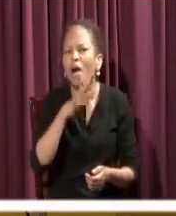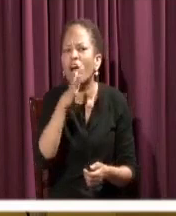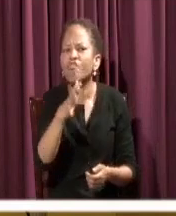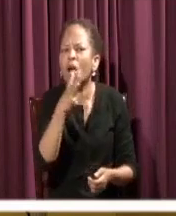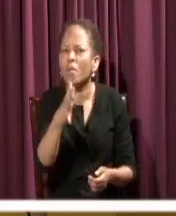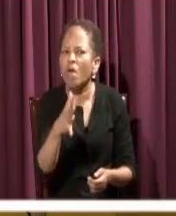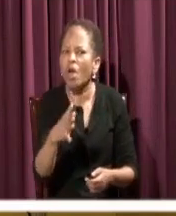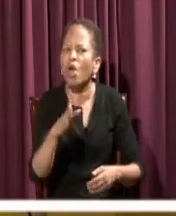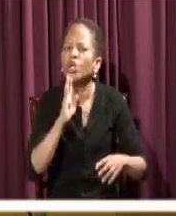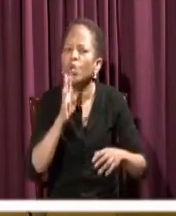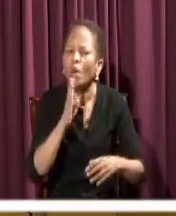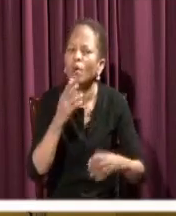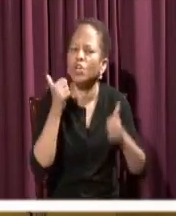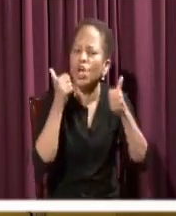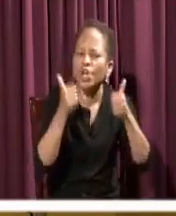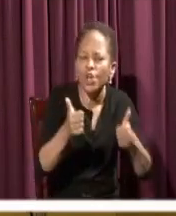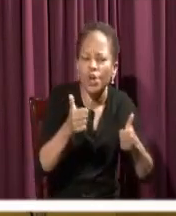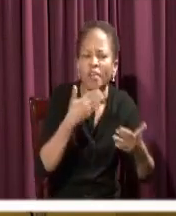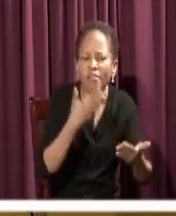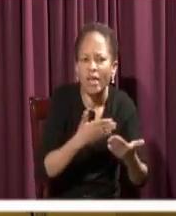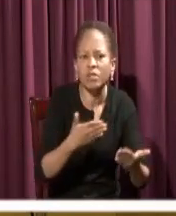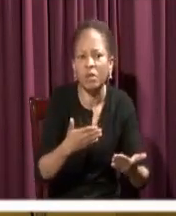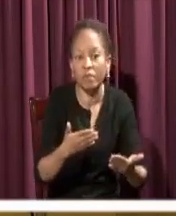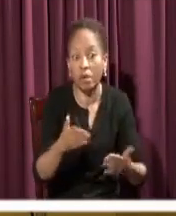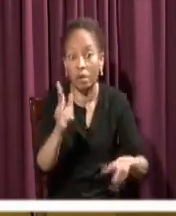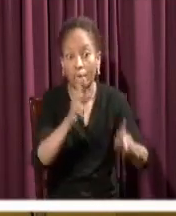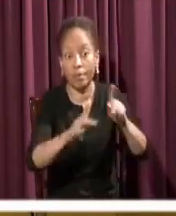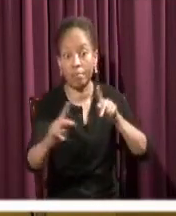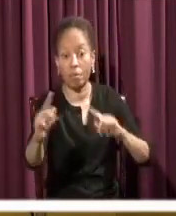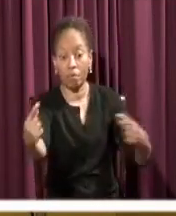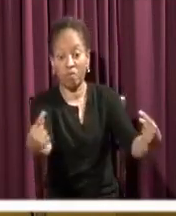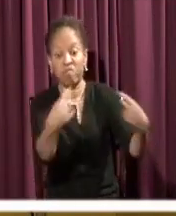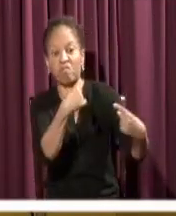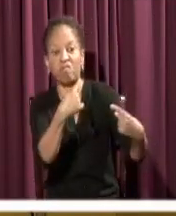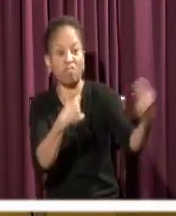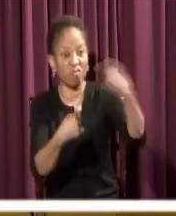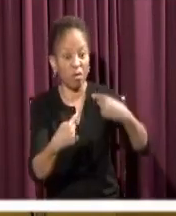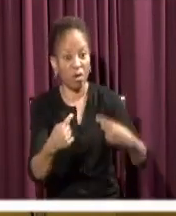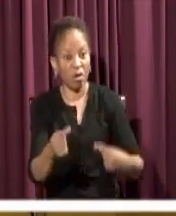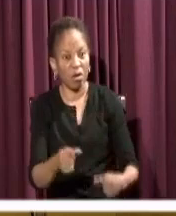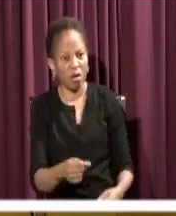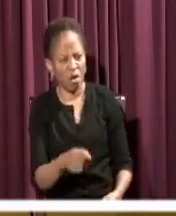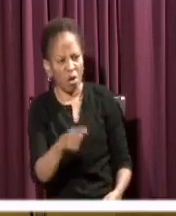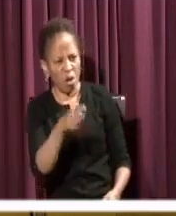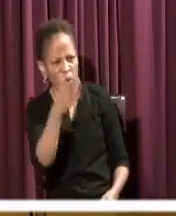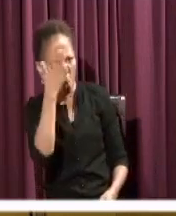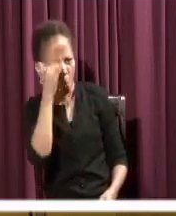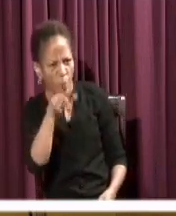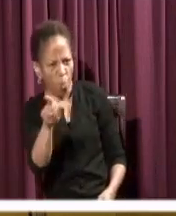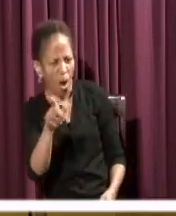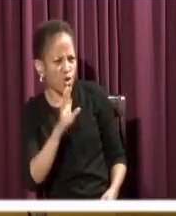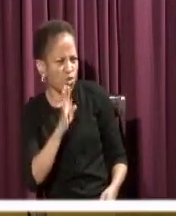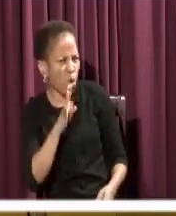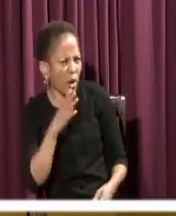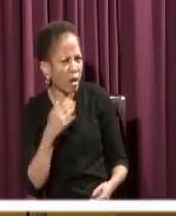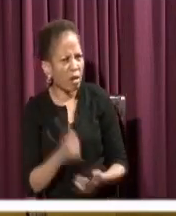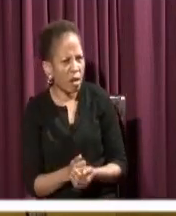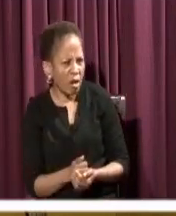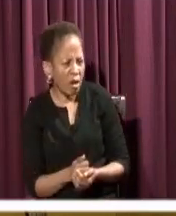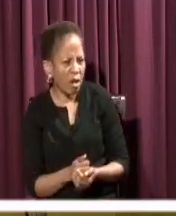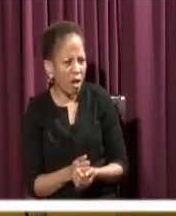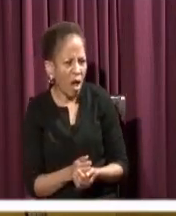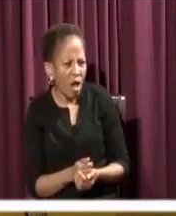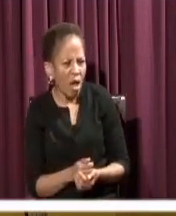despairing. Because there coming along the water is Jesus Christ. Right there to meet you in your domestic church.